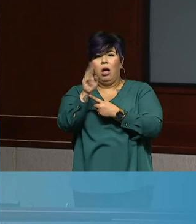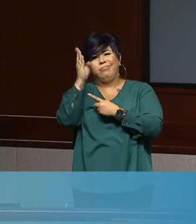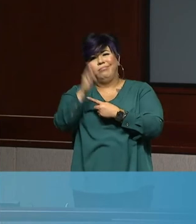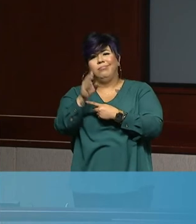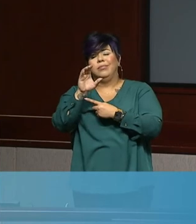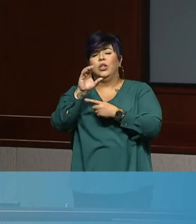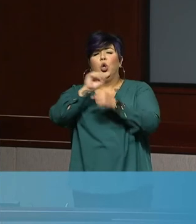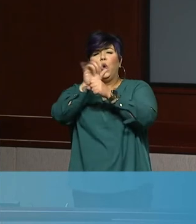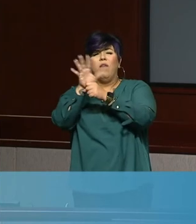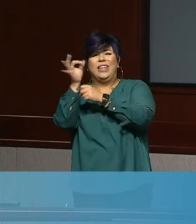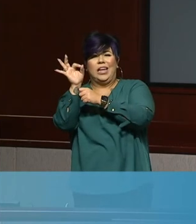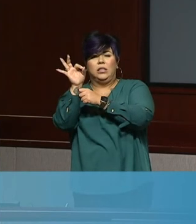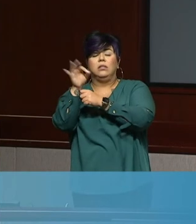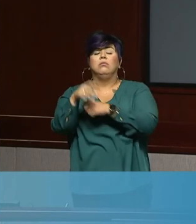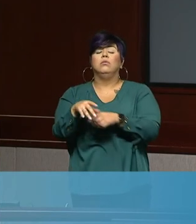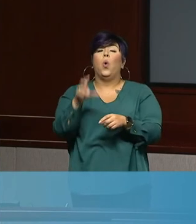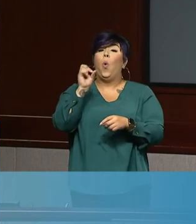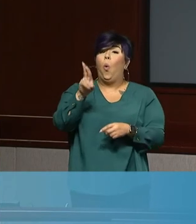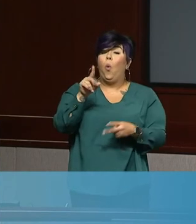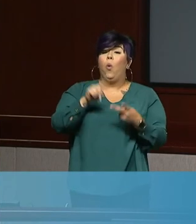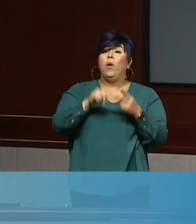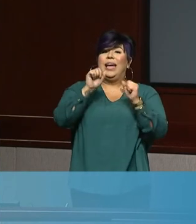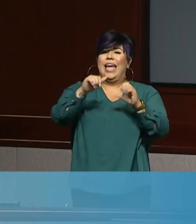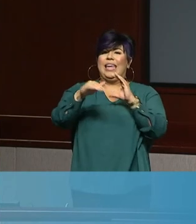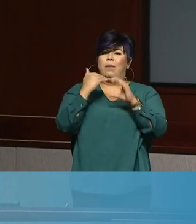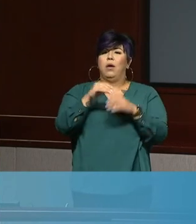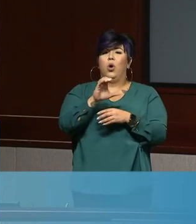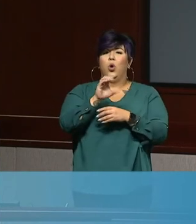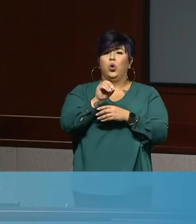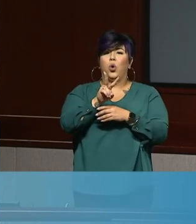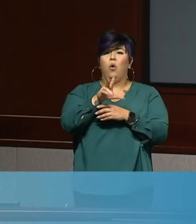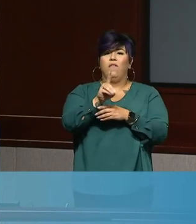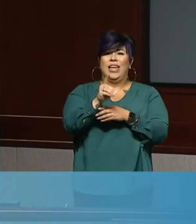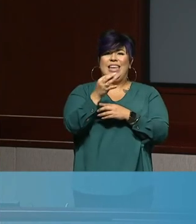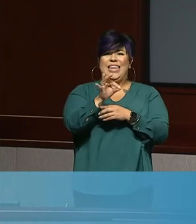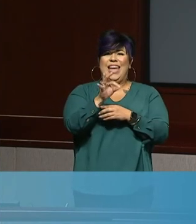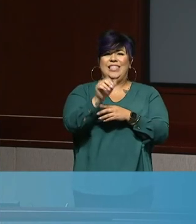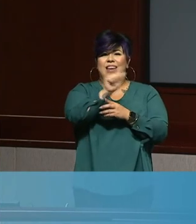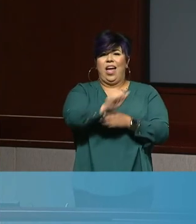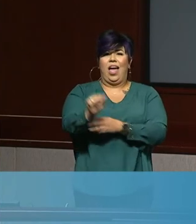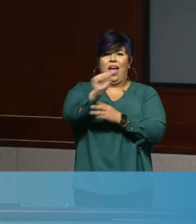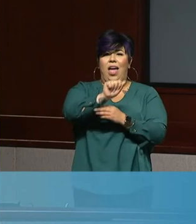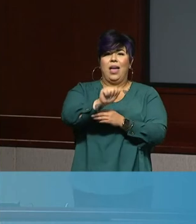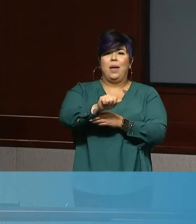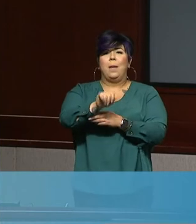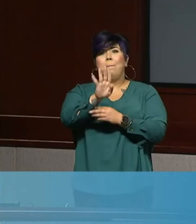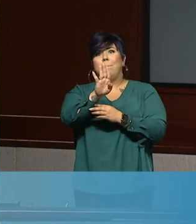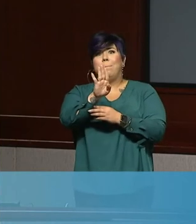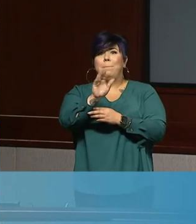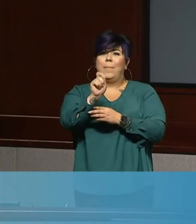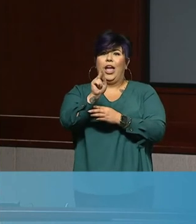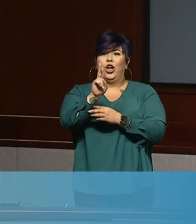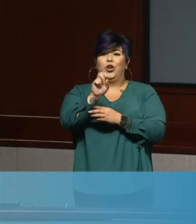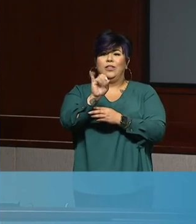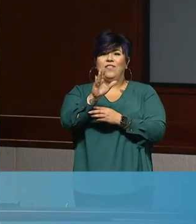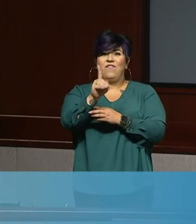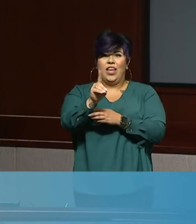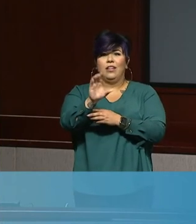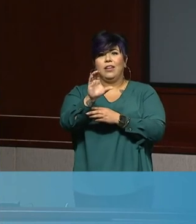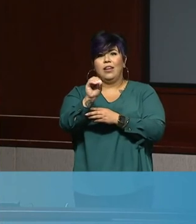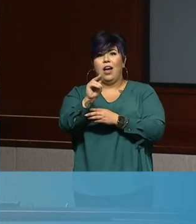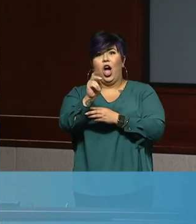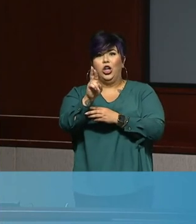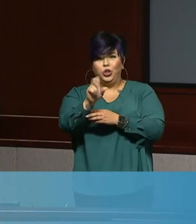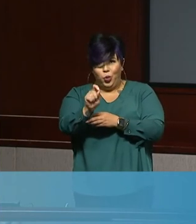and you can also email, uh, uh, COVID-19 at bakersfieldcondors.com, to be